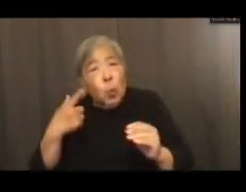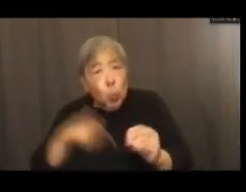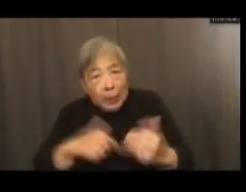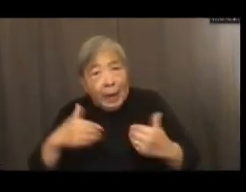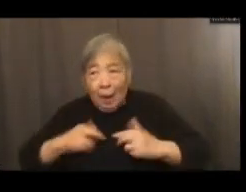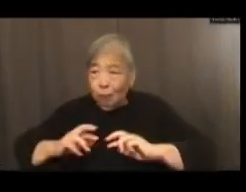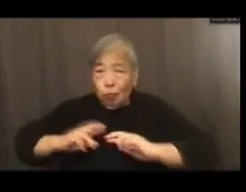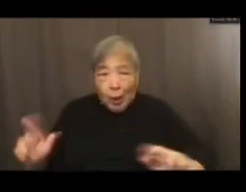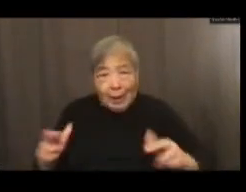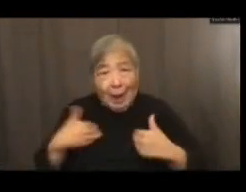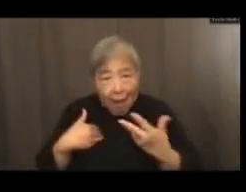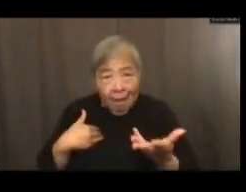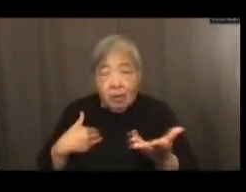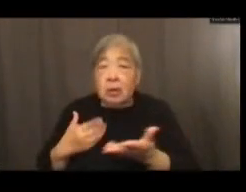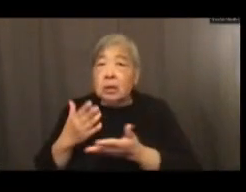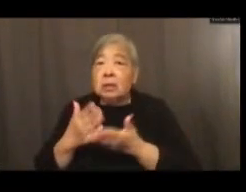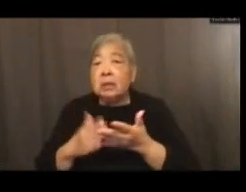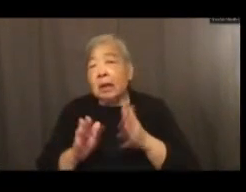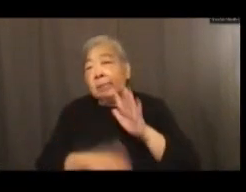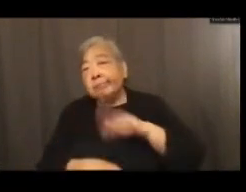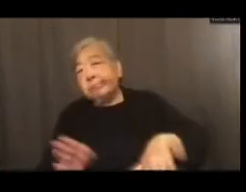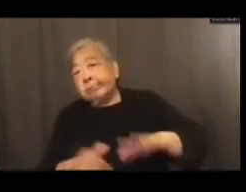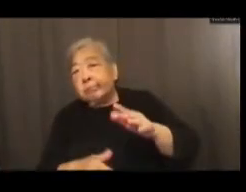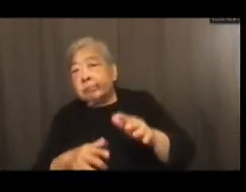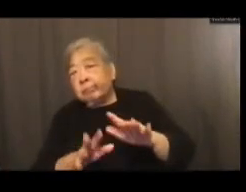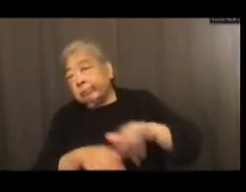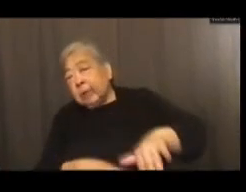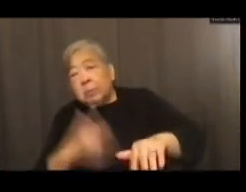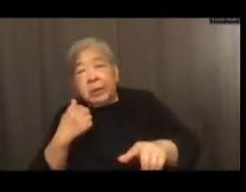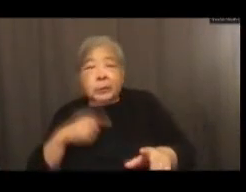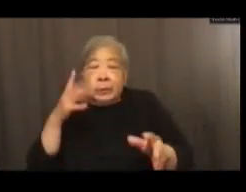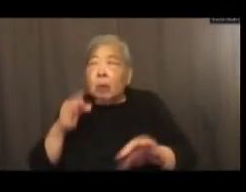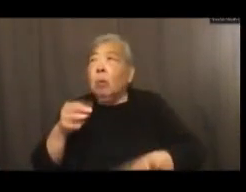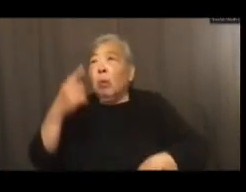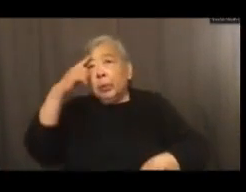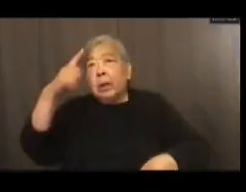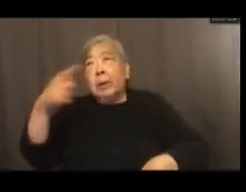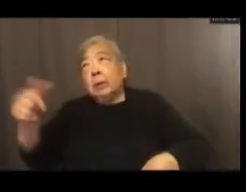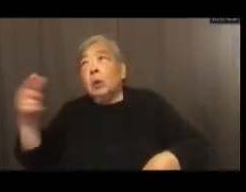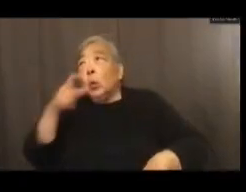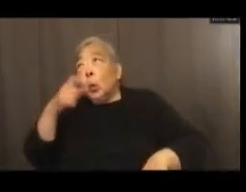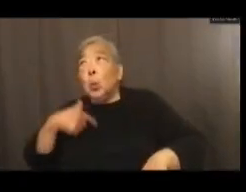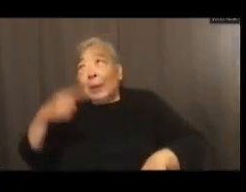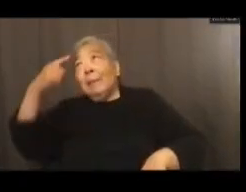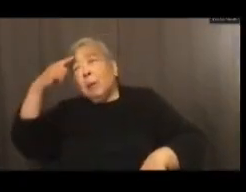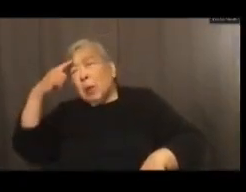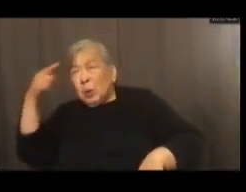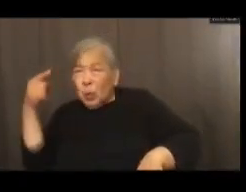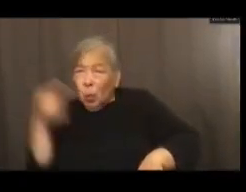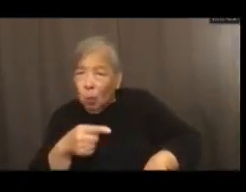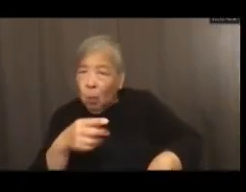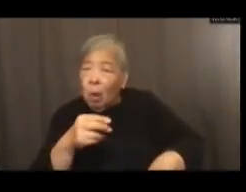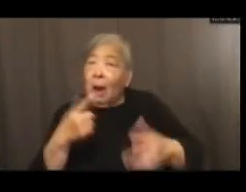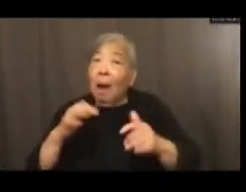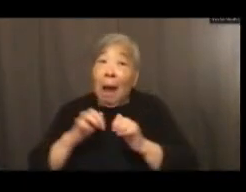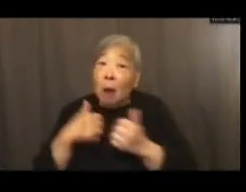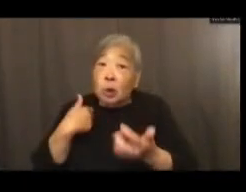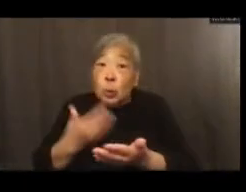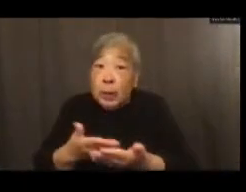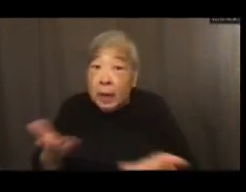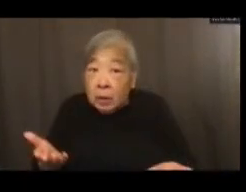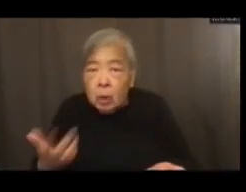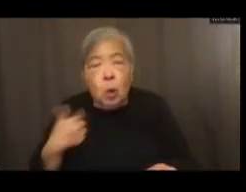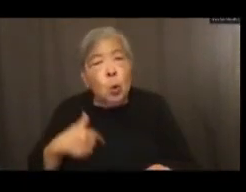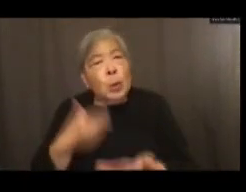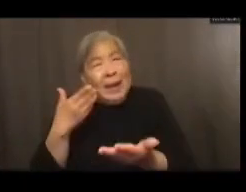ready. And some of them have been buried because we've decided to think about something else about who we think we are. But how did we get here? We got here because of those